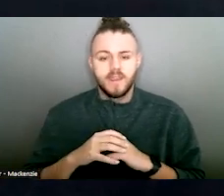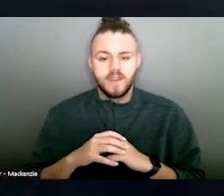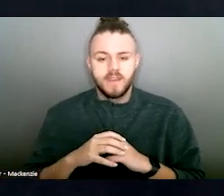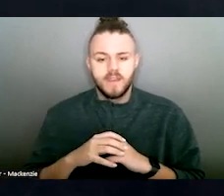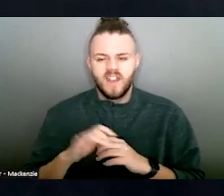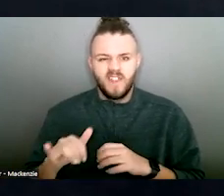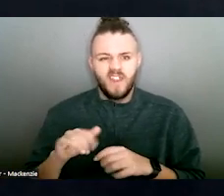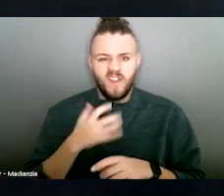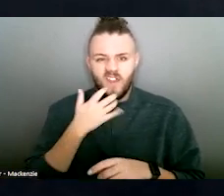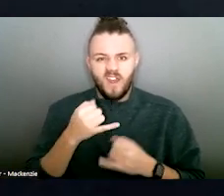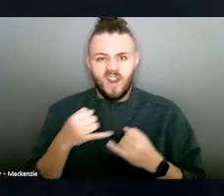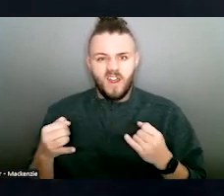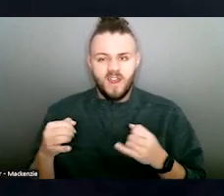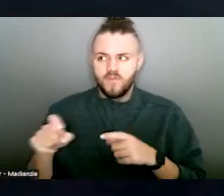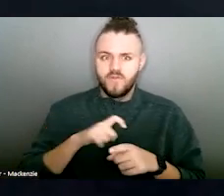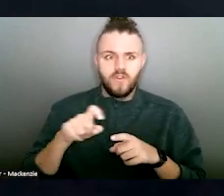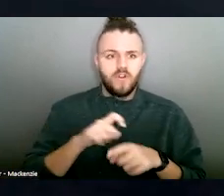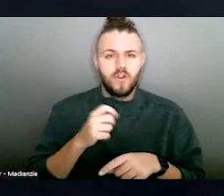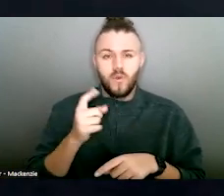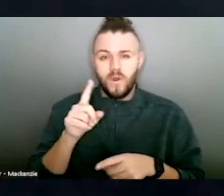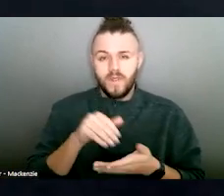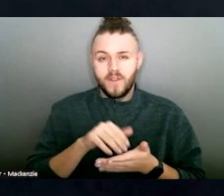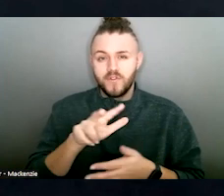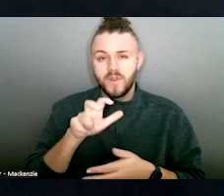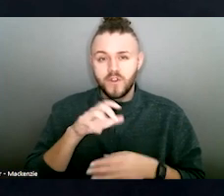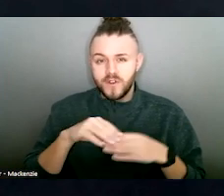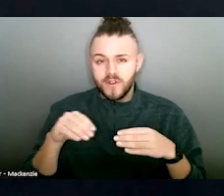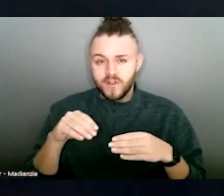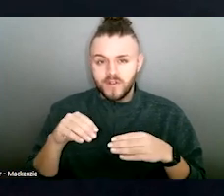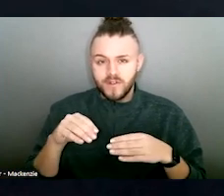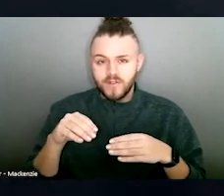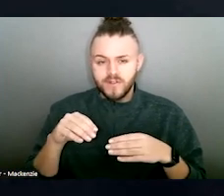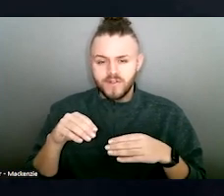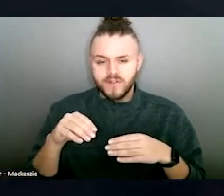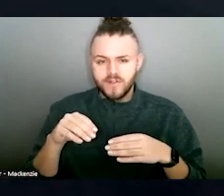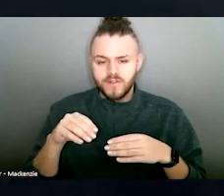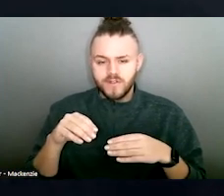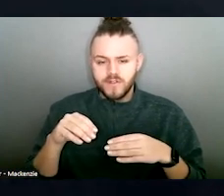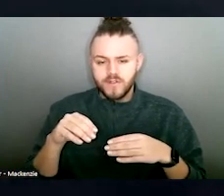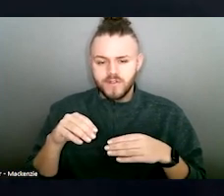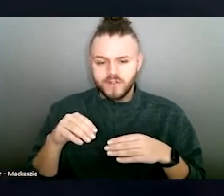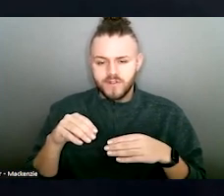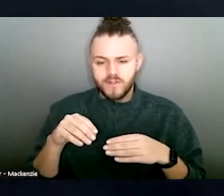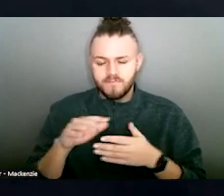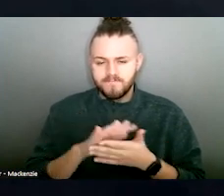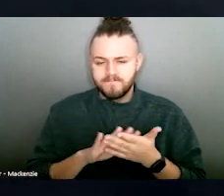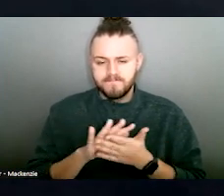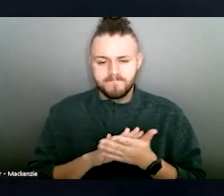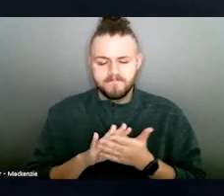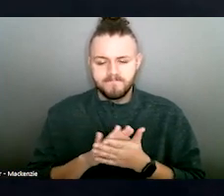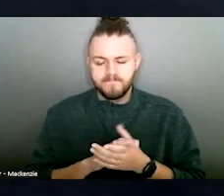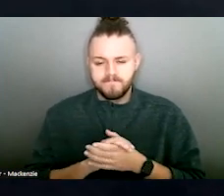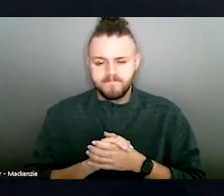took 1,366 calls, requesting children. Of those,